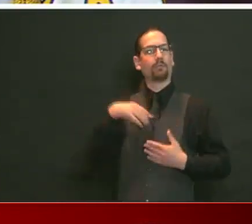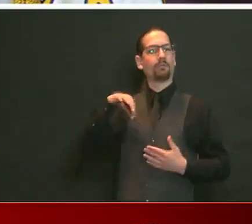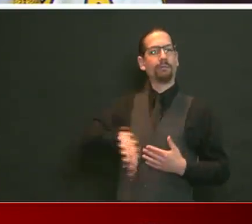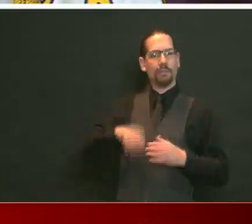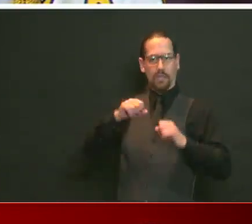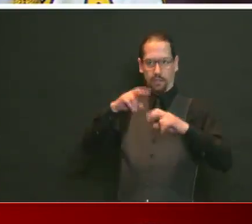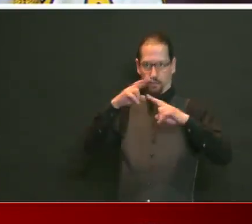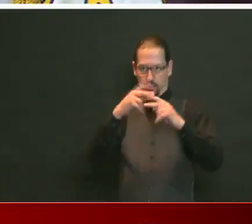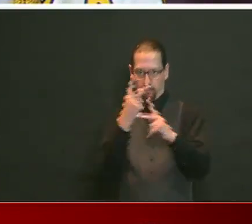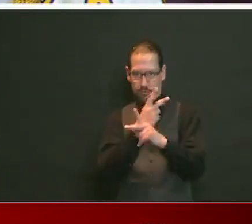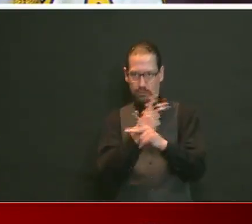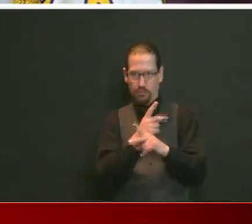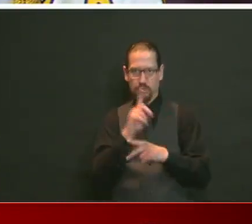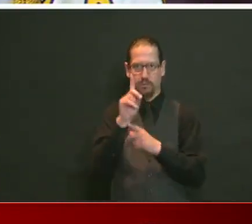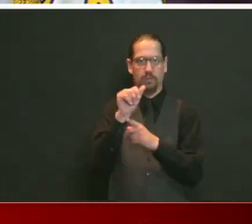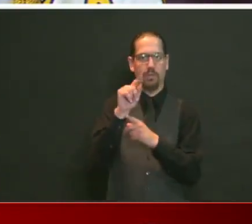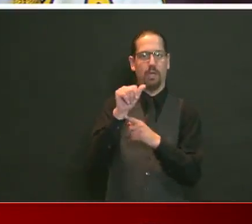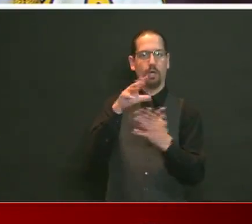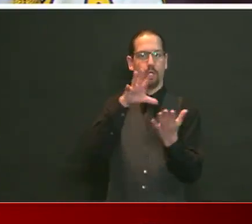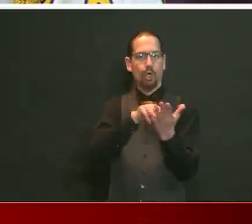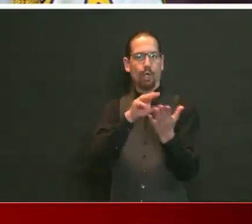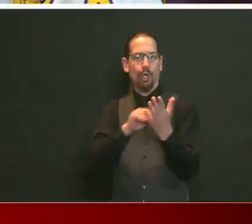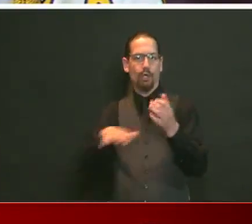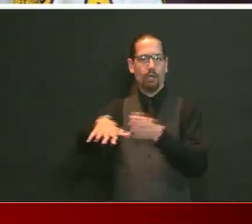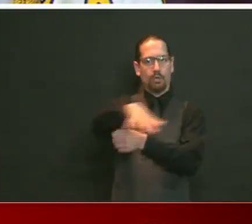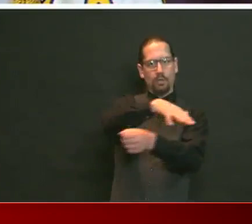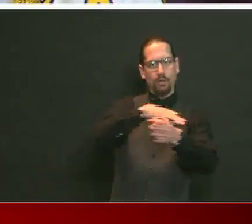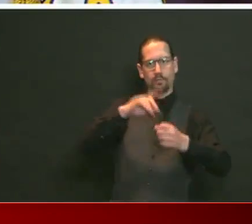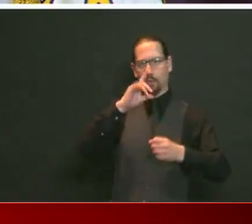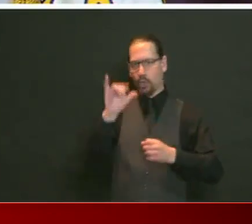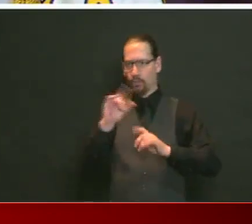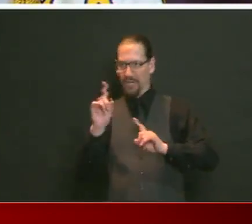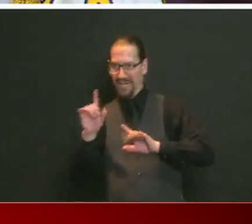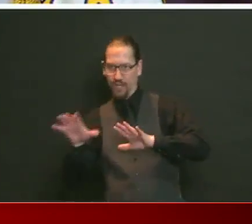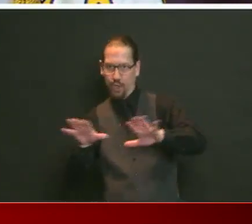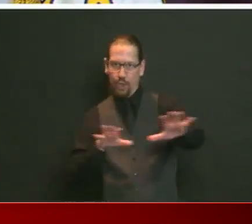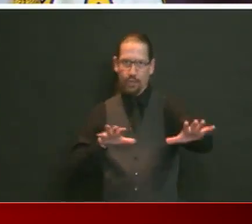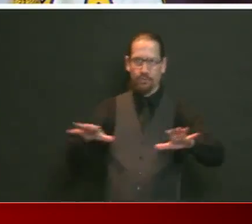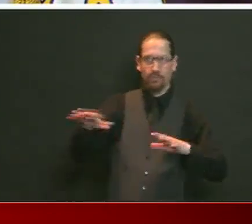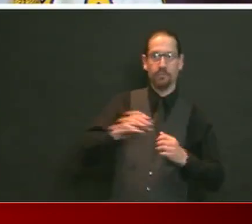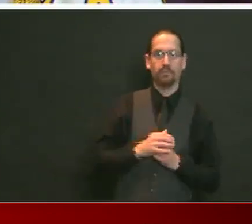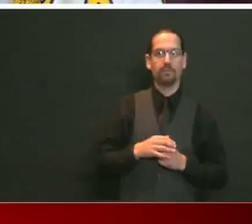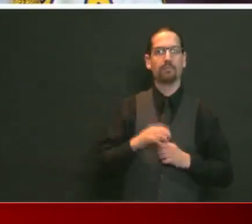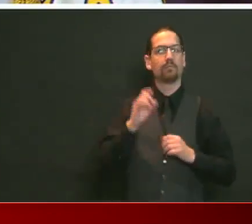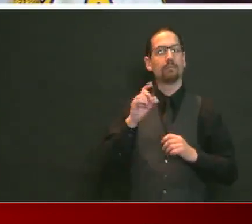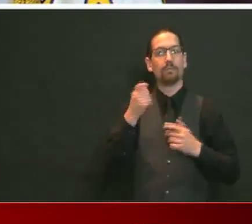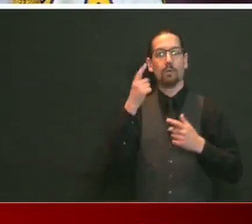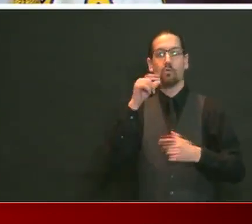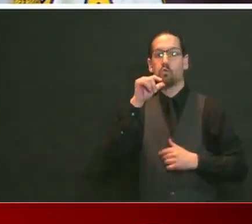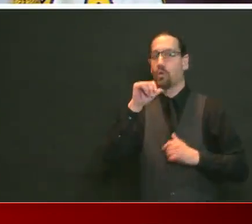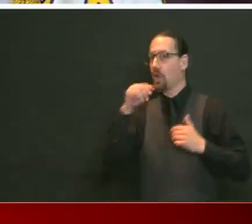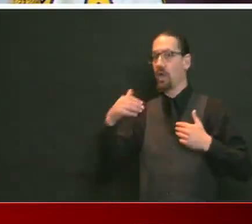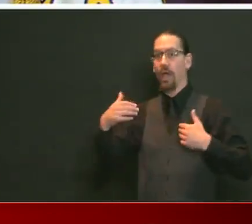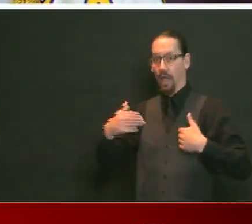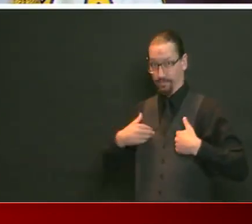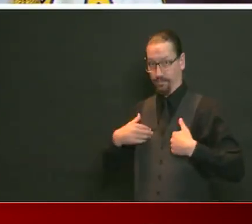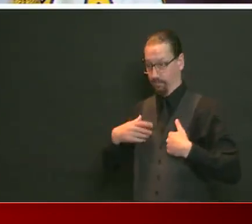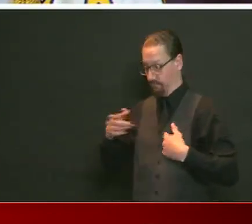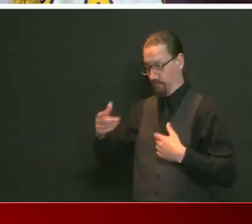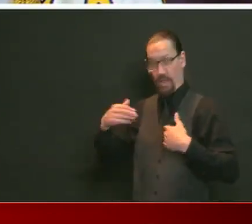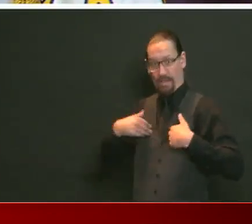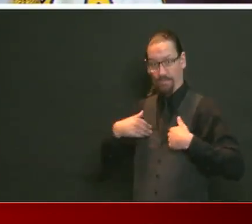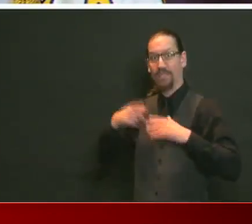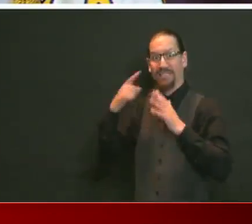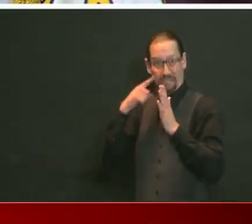these tests work best with someone who has symptoms, so if someone does not have symptoms and gets tested as a part of our early